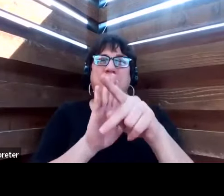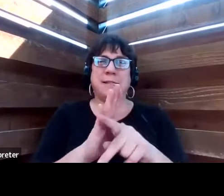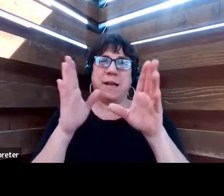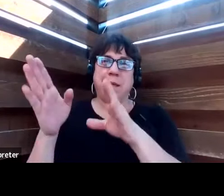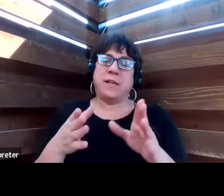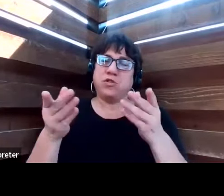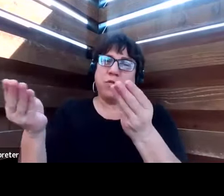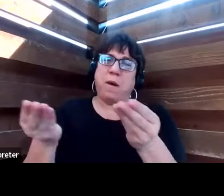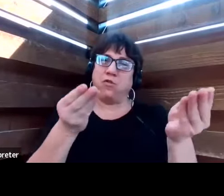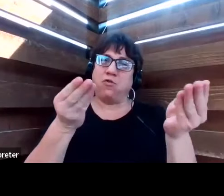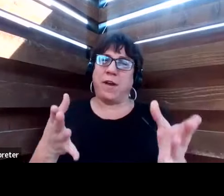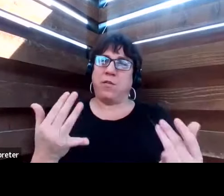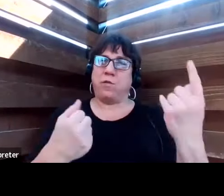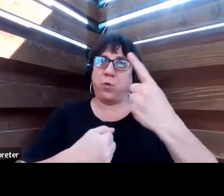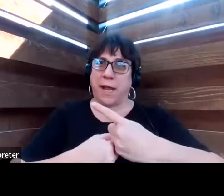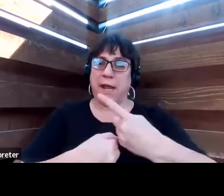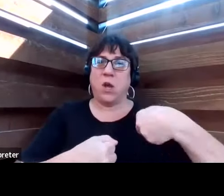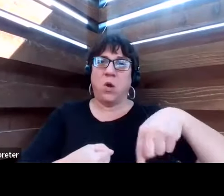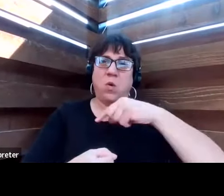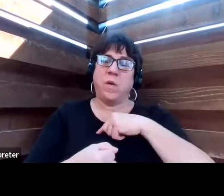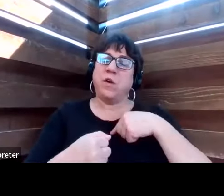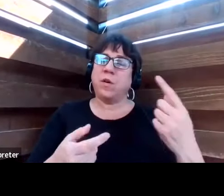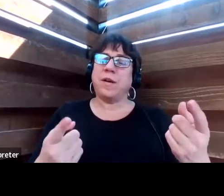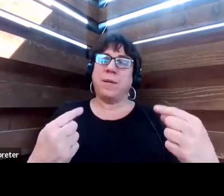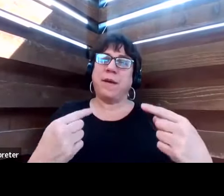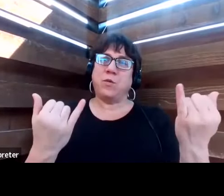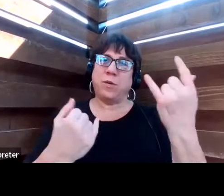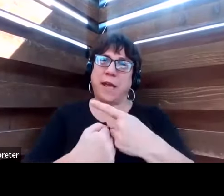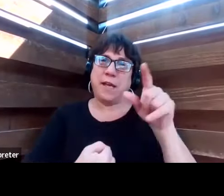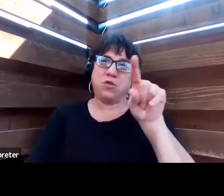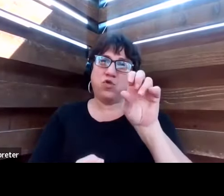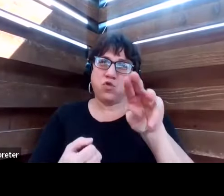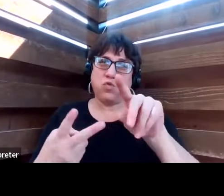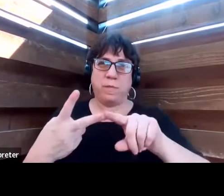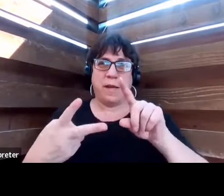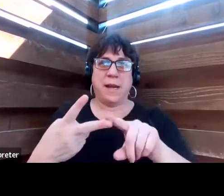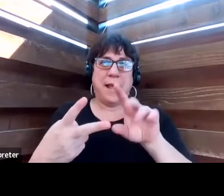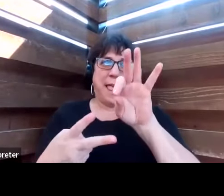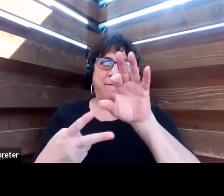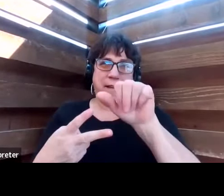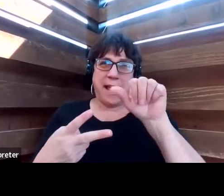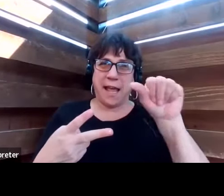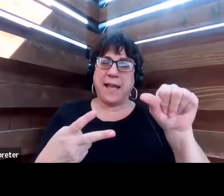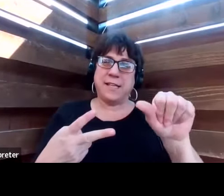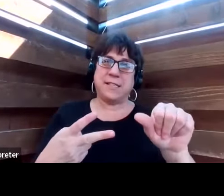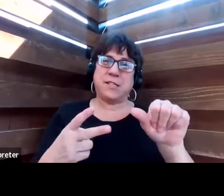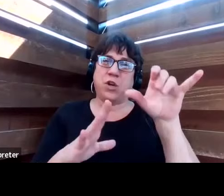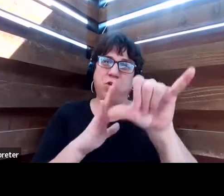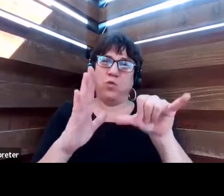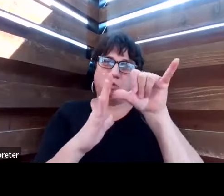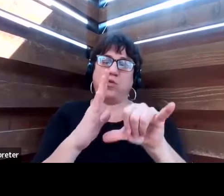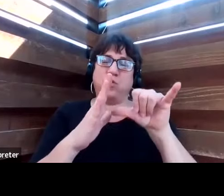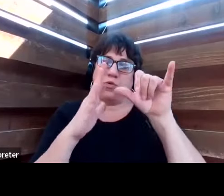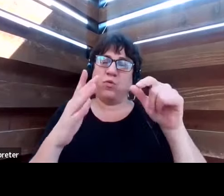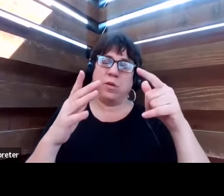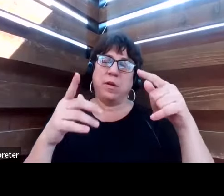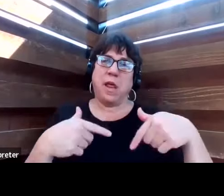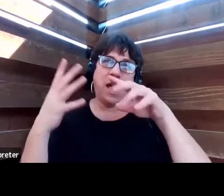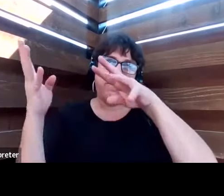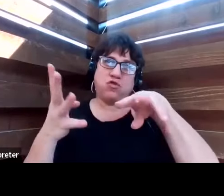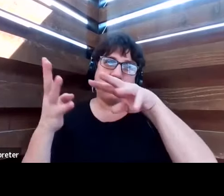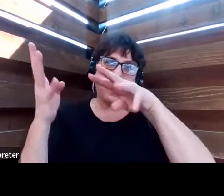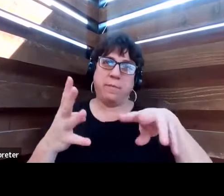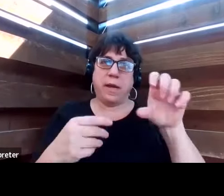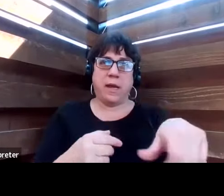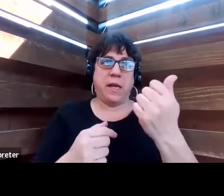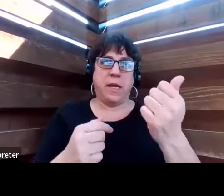moderator for today. We're coming to you today on Zoom and on the FAA's YouTube live stream. If there are any